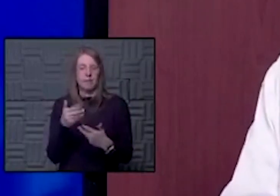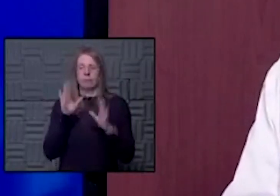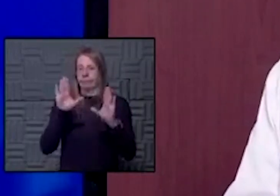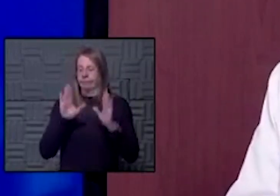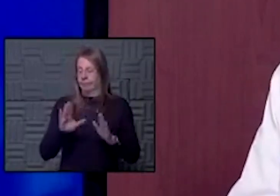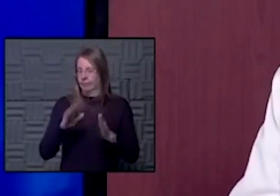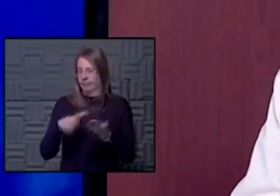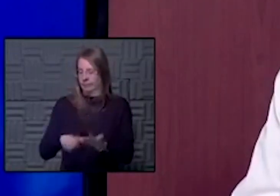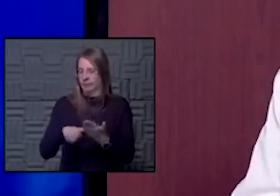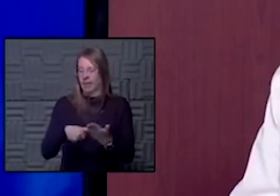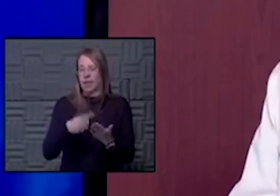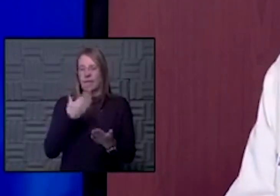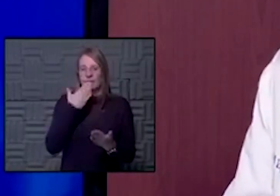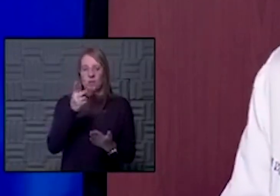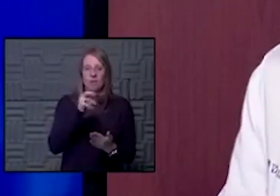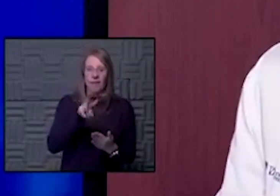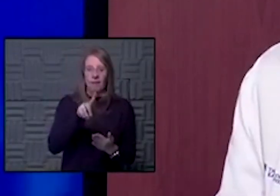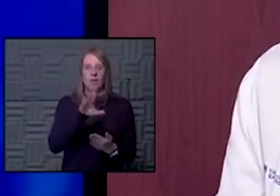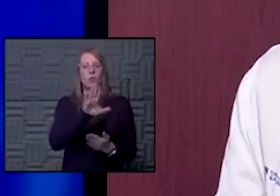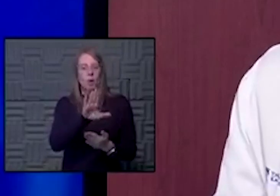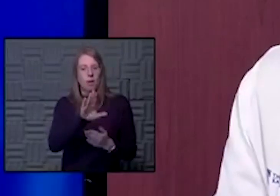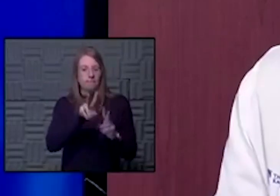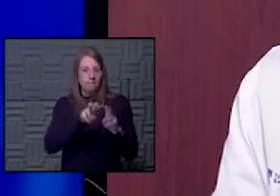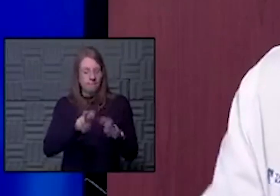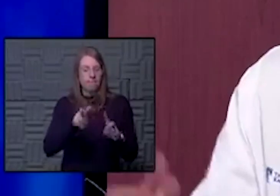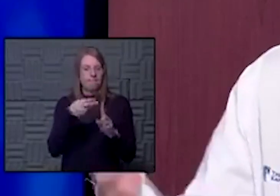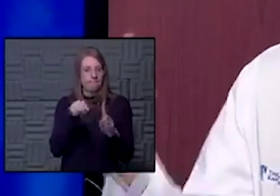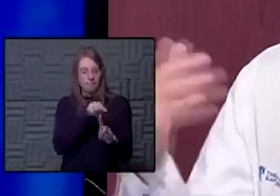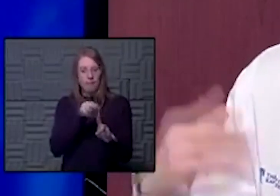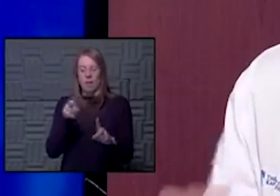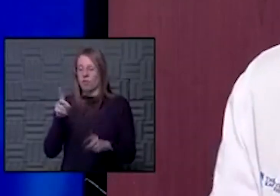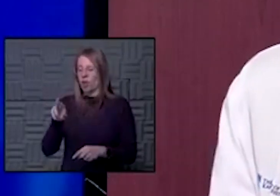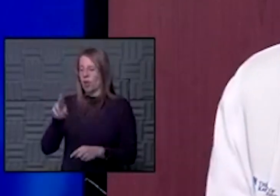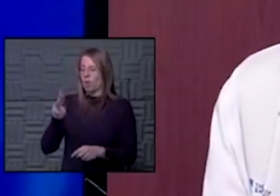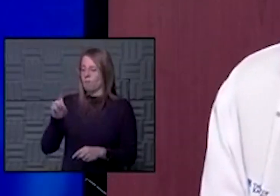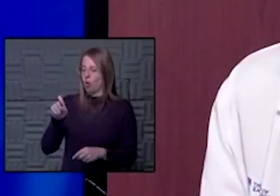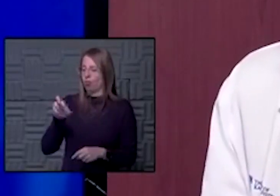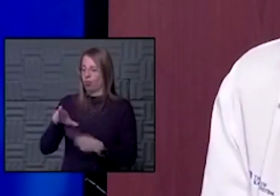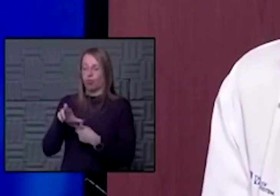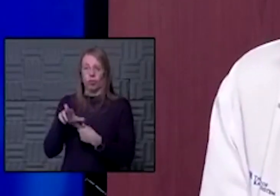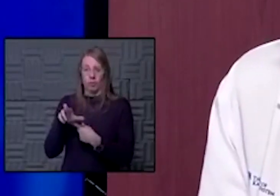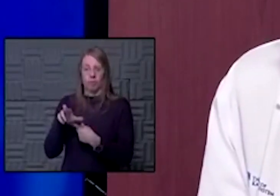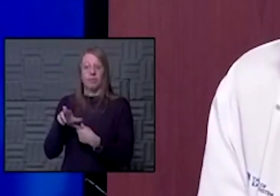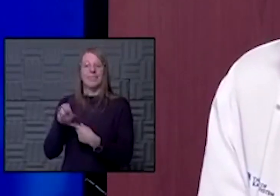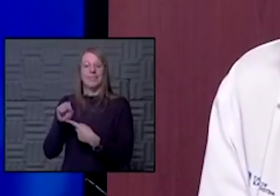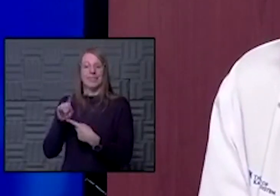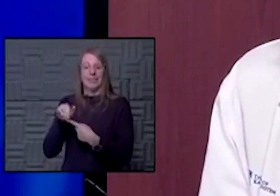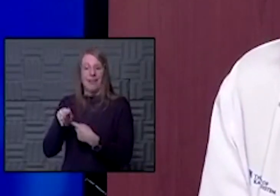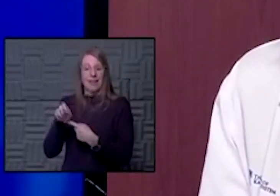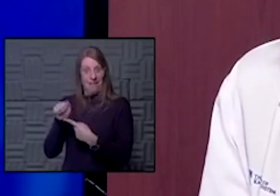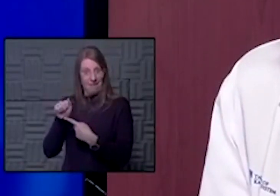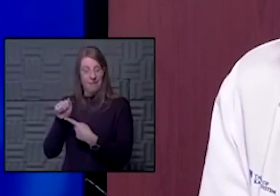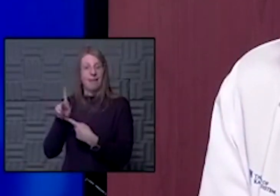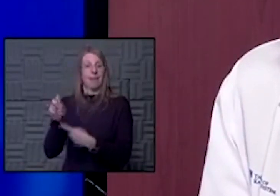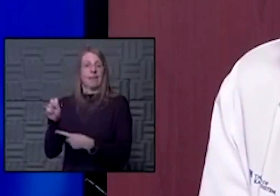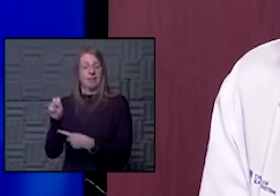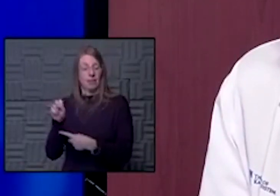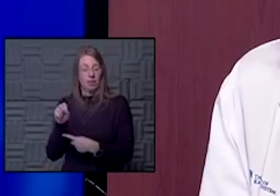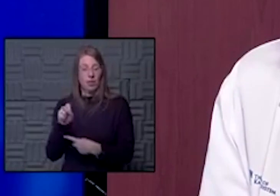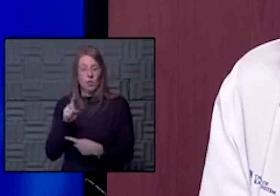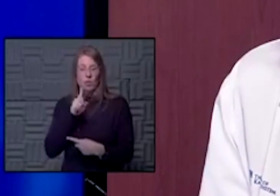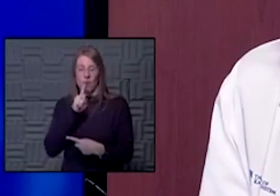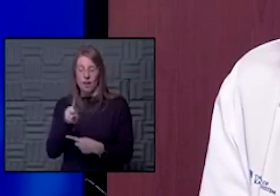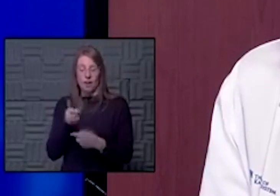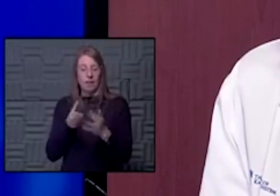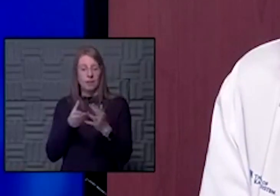Thanks for being a part of it, David, for your insight here and ongoing hard work. Dr. Mosier out there in Salina, Kansas, and really throughout our care